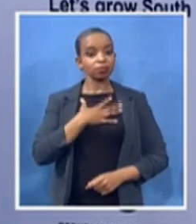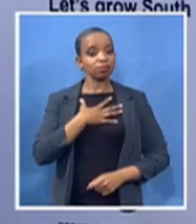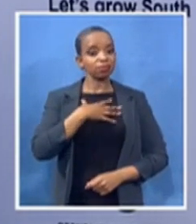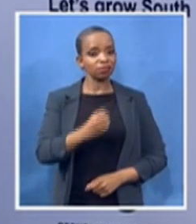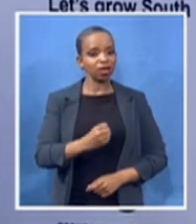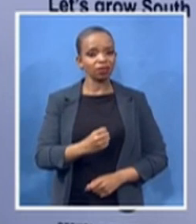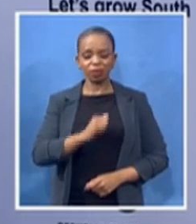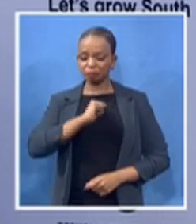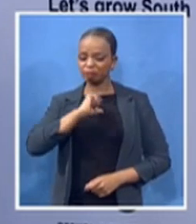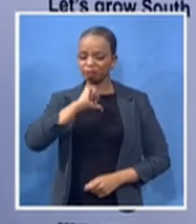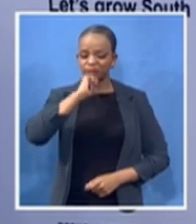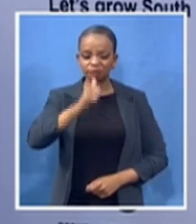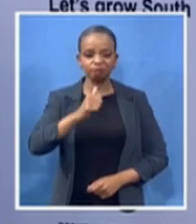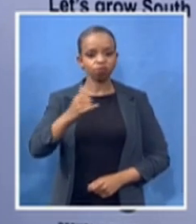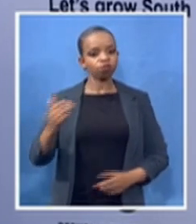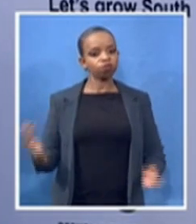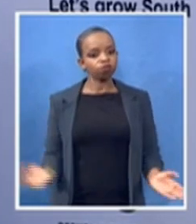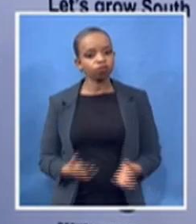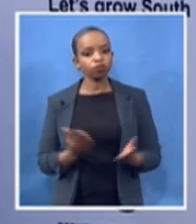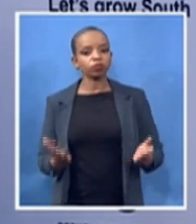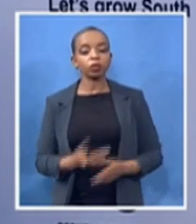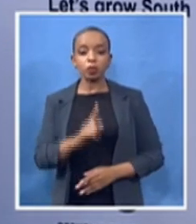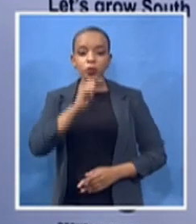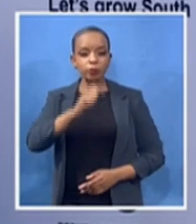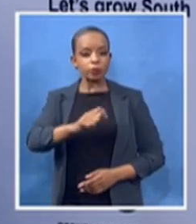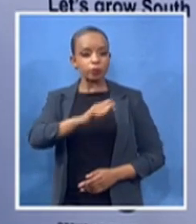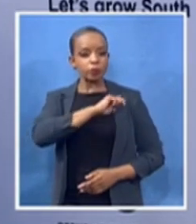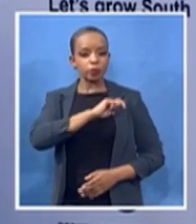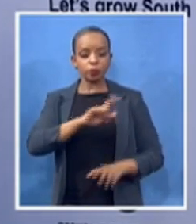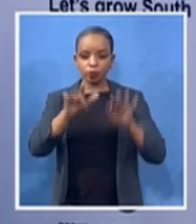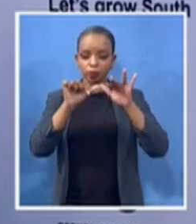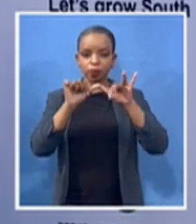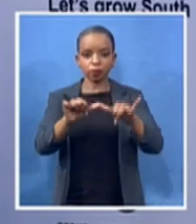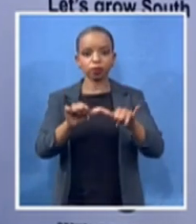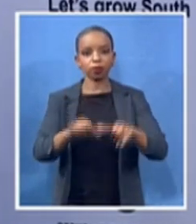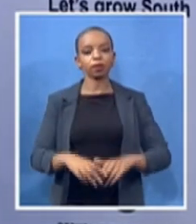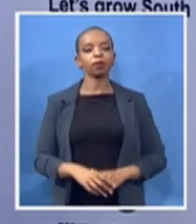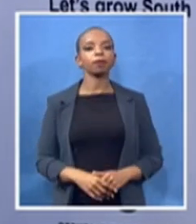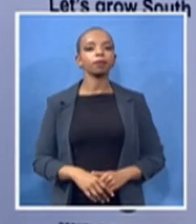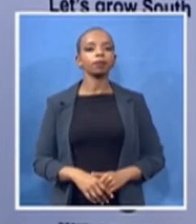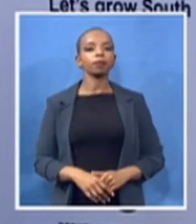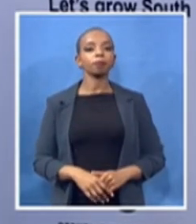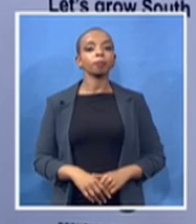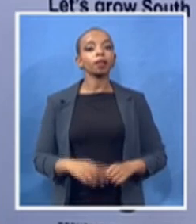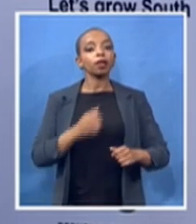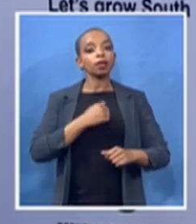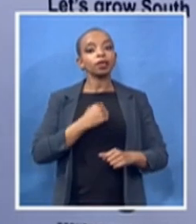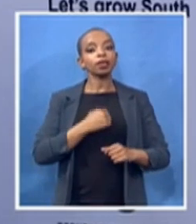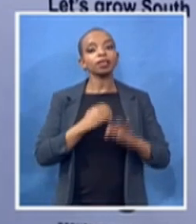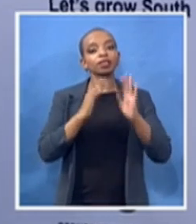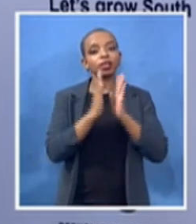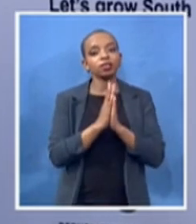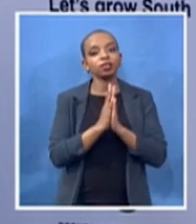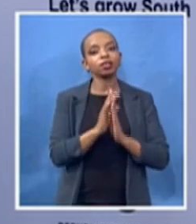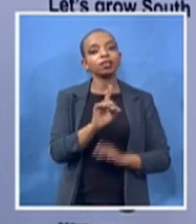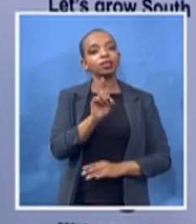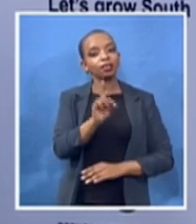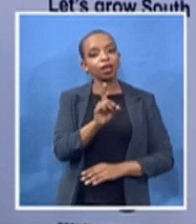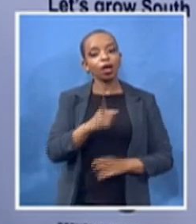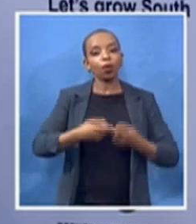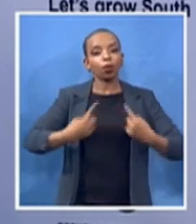as a way forward we say as the amy church particularly also as the women's missionary society of the 19th episcopal church